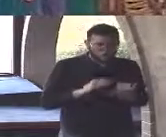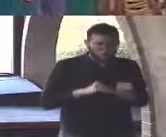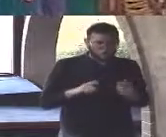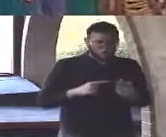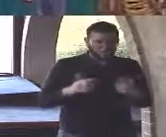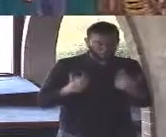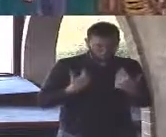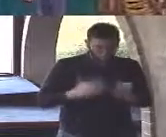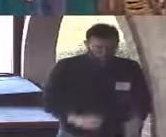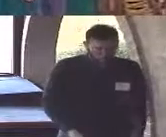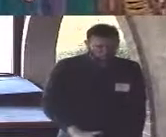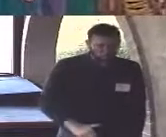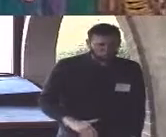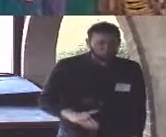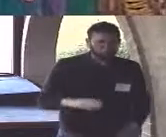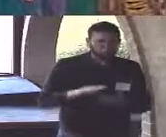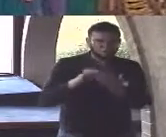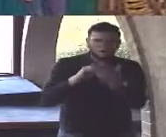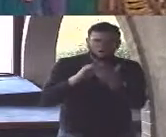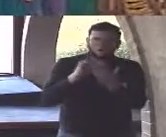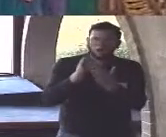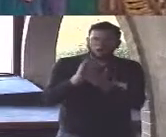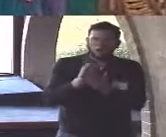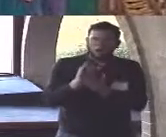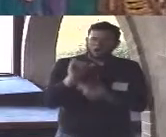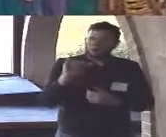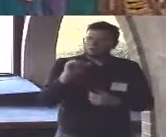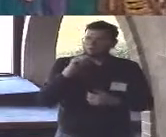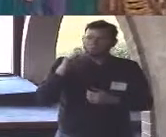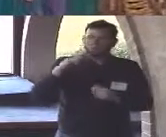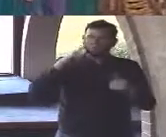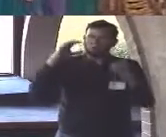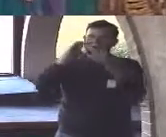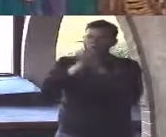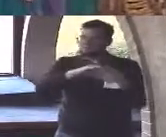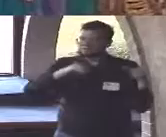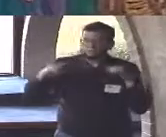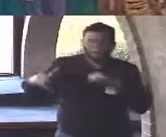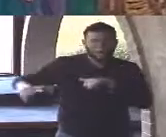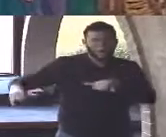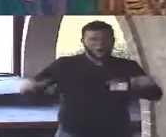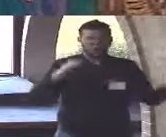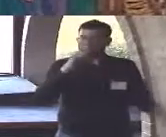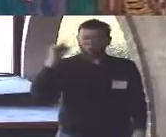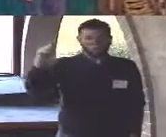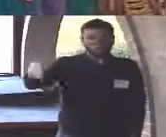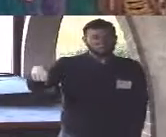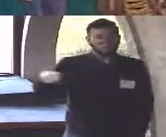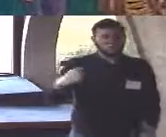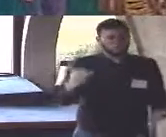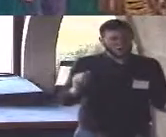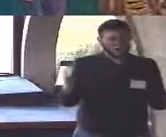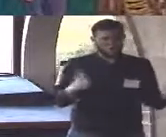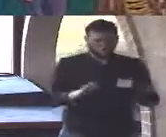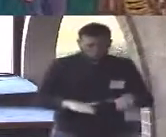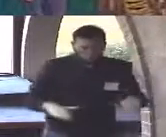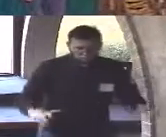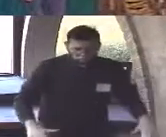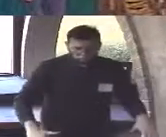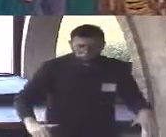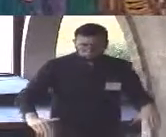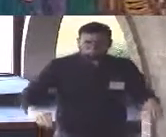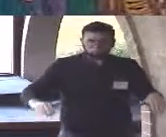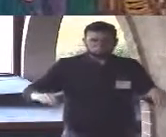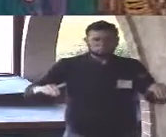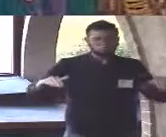to things no authoritative interpretations to stories entire generations are growing up now in a world and in an